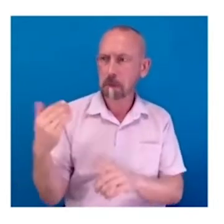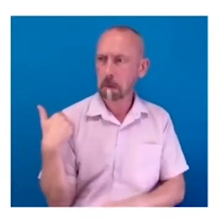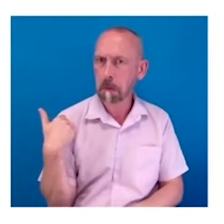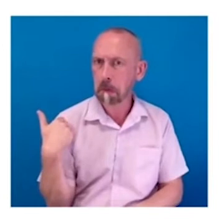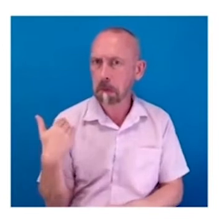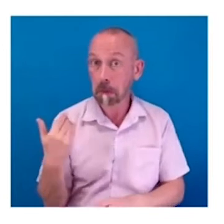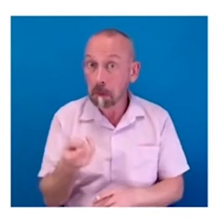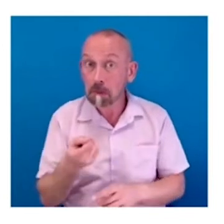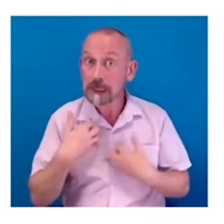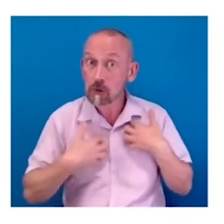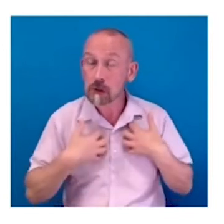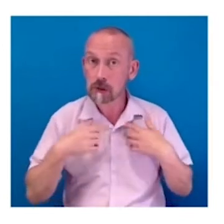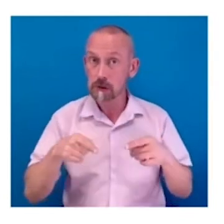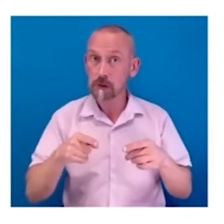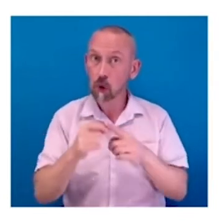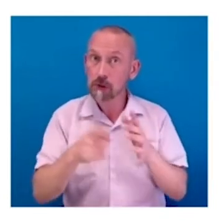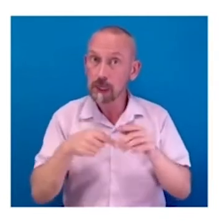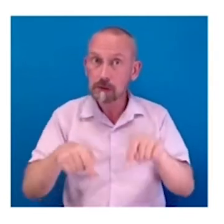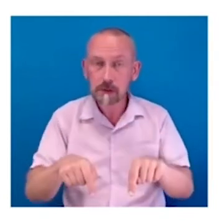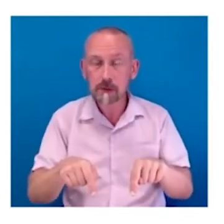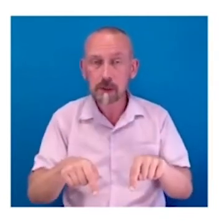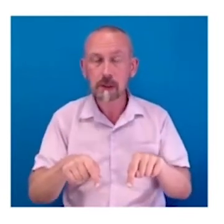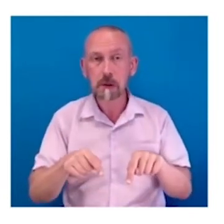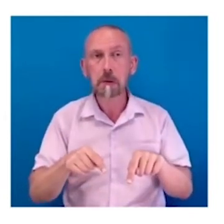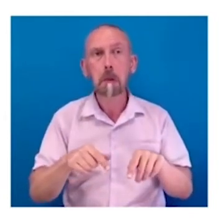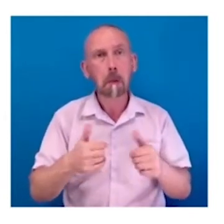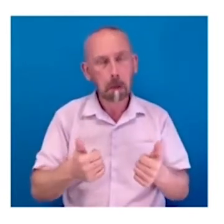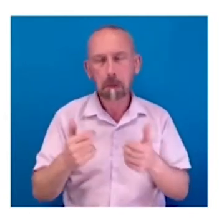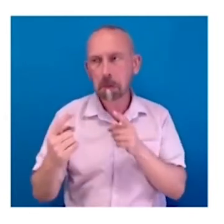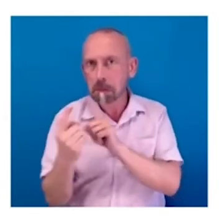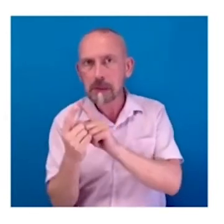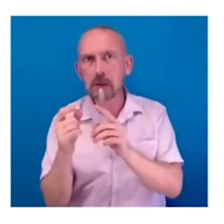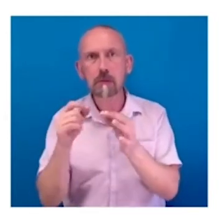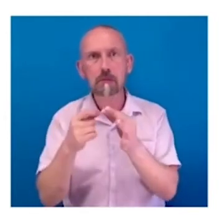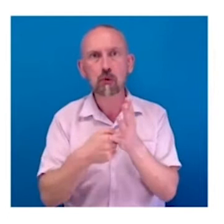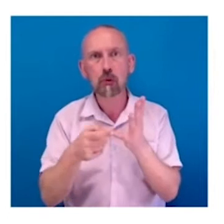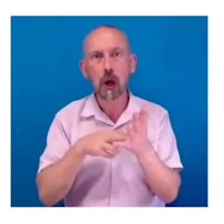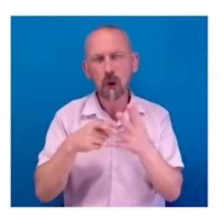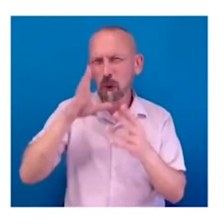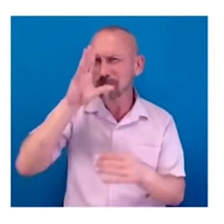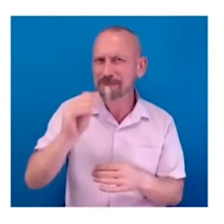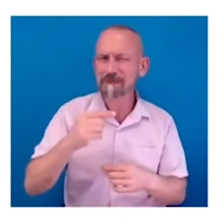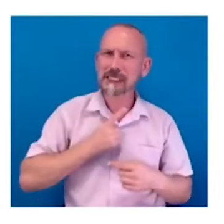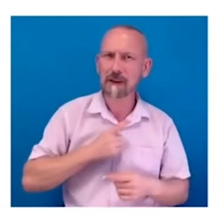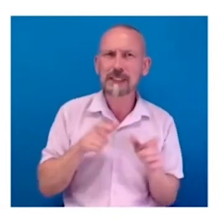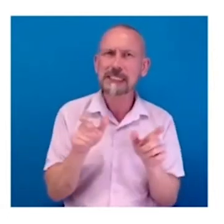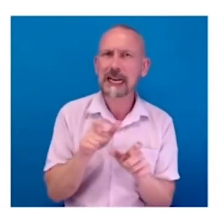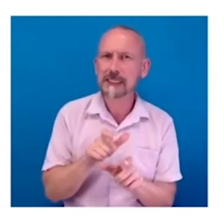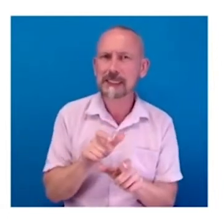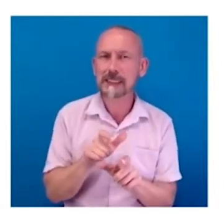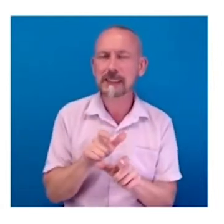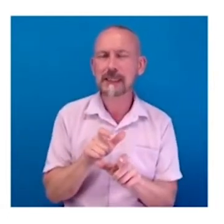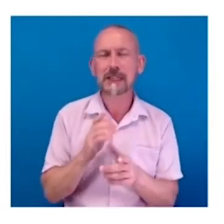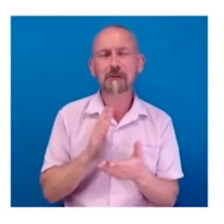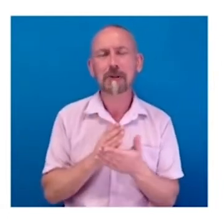project that we're doing? And, you know, I introduced myself to Bruno. And I am dyslexic, by the way. And until I met Bruno, I never before